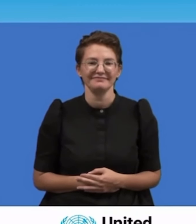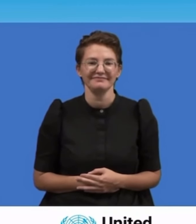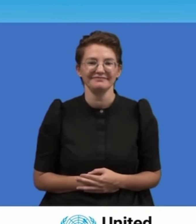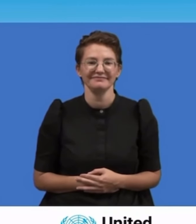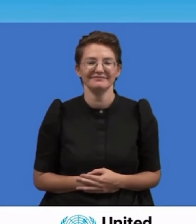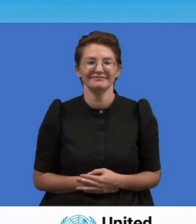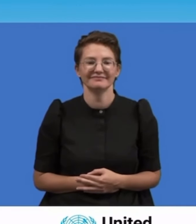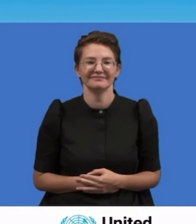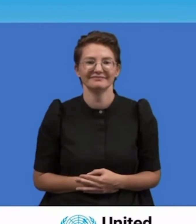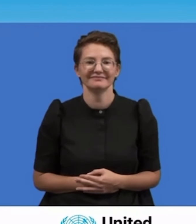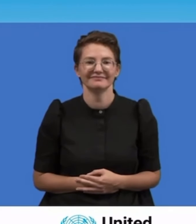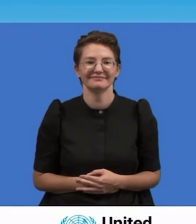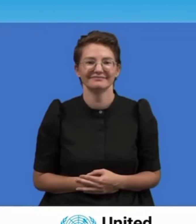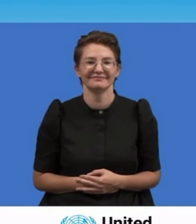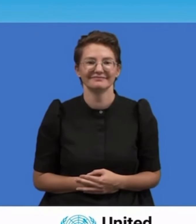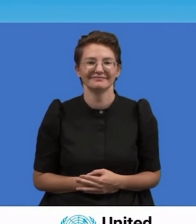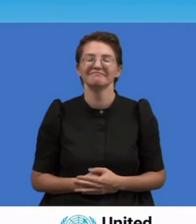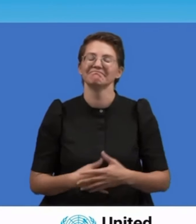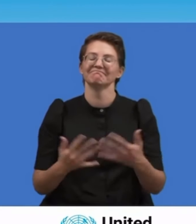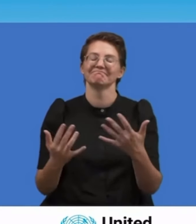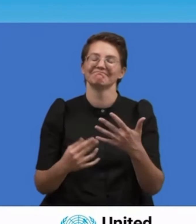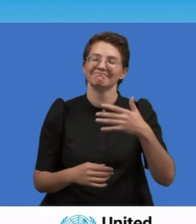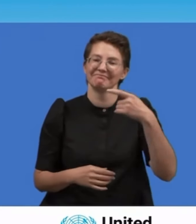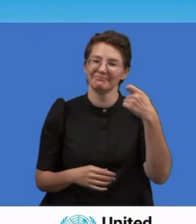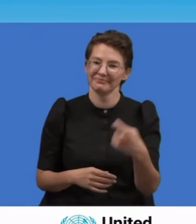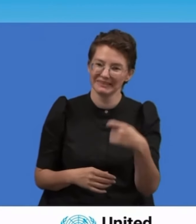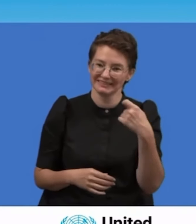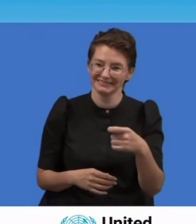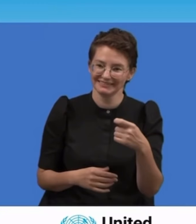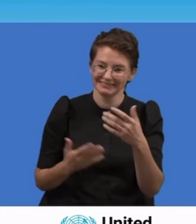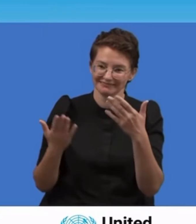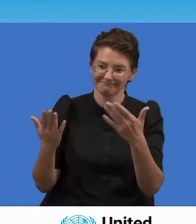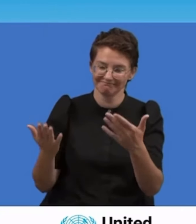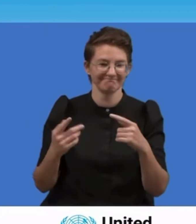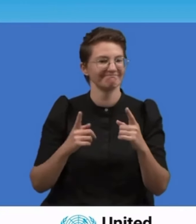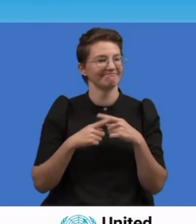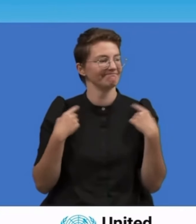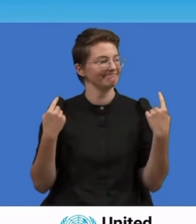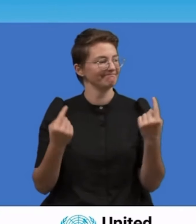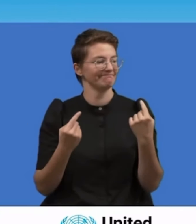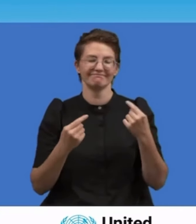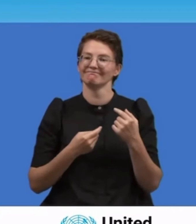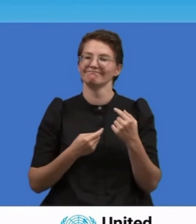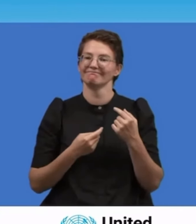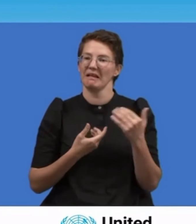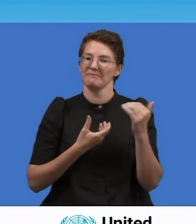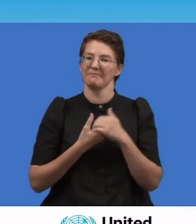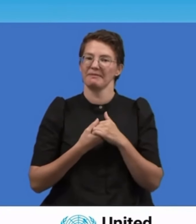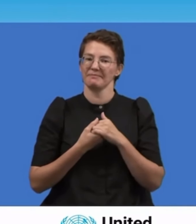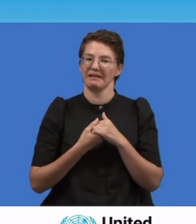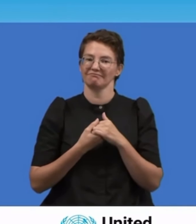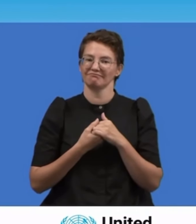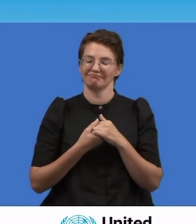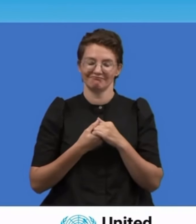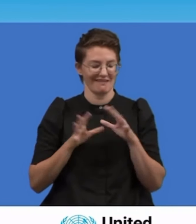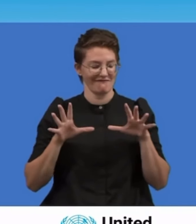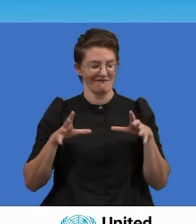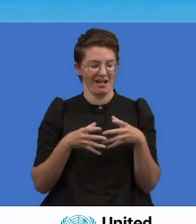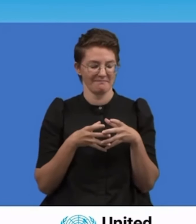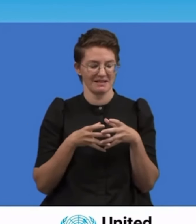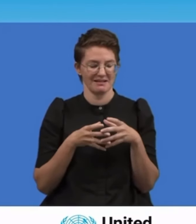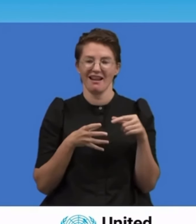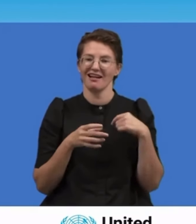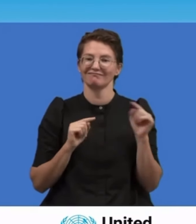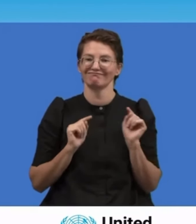we make here will determine the fate of generations to come. Our theme, multilateral solutions